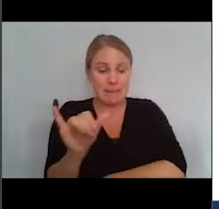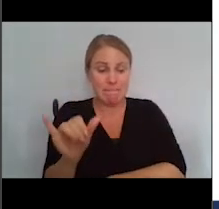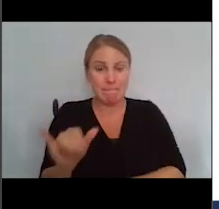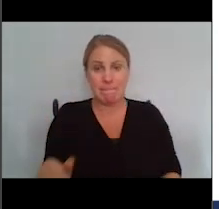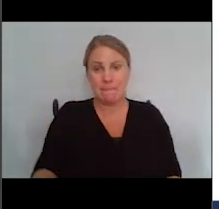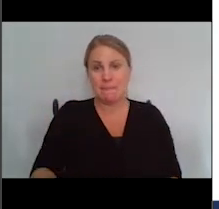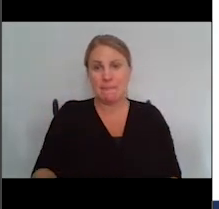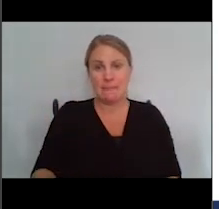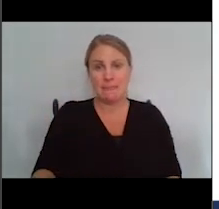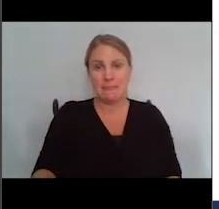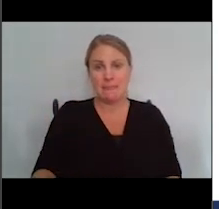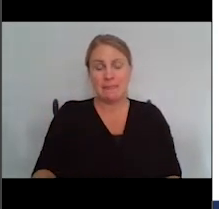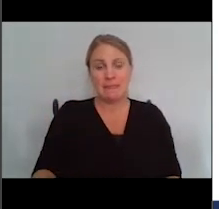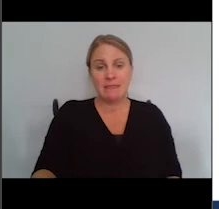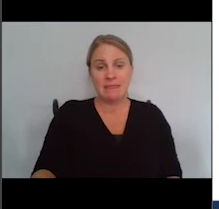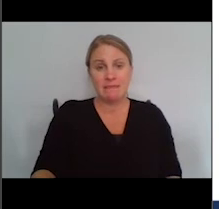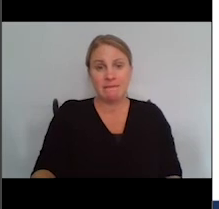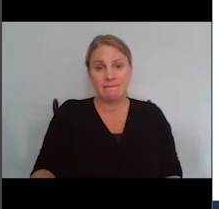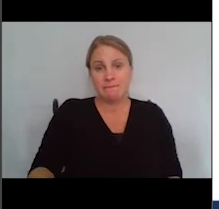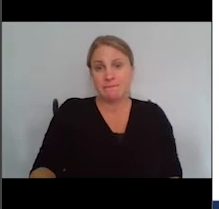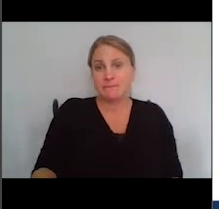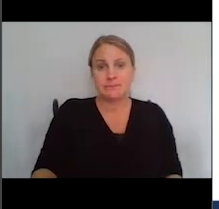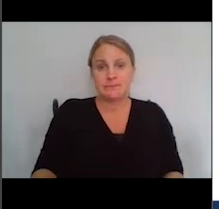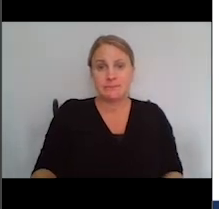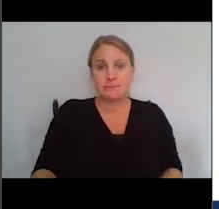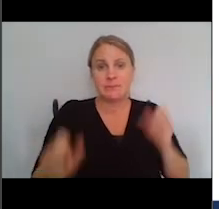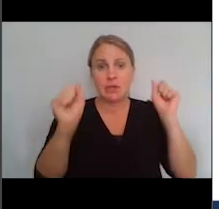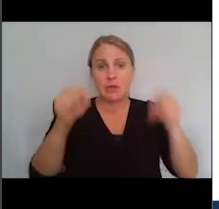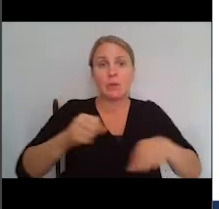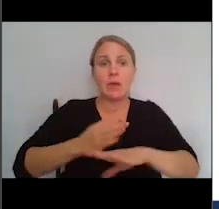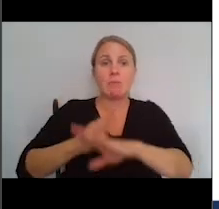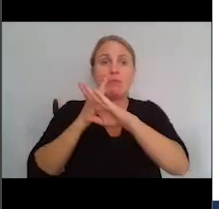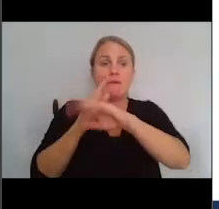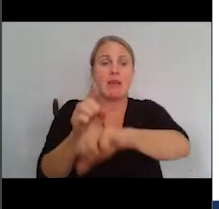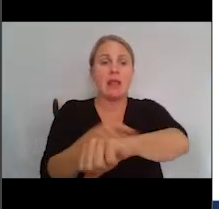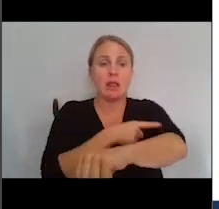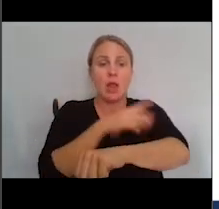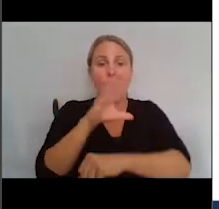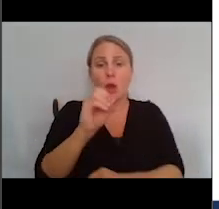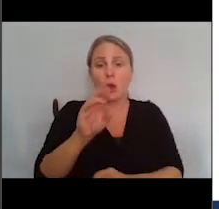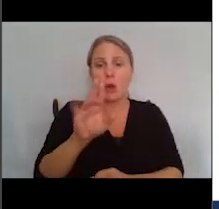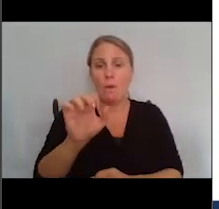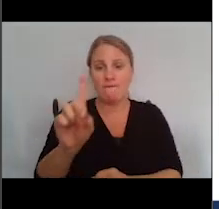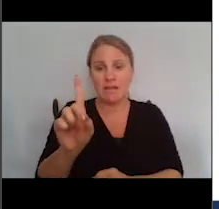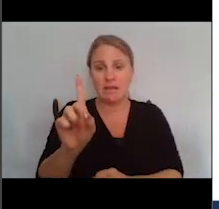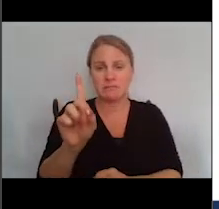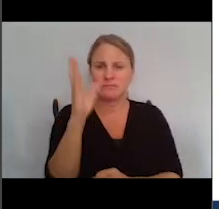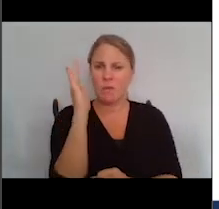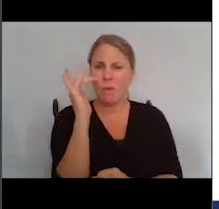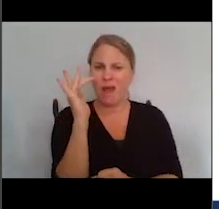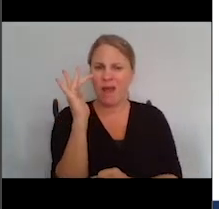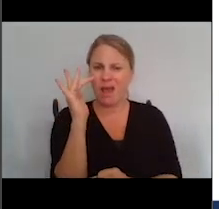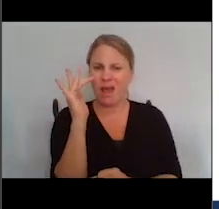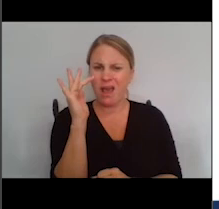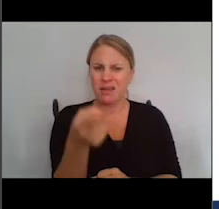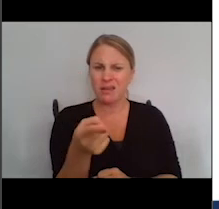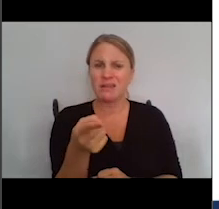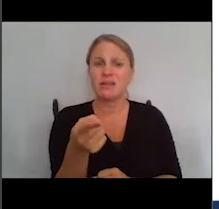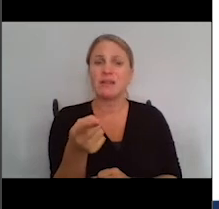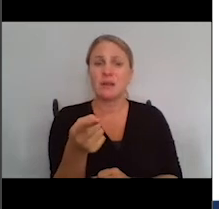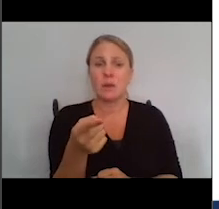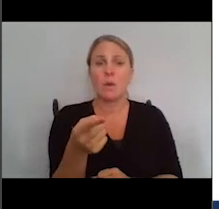course of two, we don't have data on three, you could actually prevent long COVID. Now, why might this be the case? One of the leading